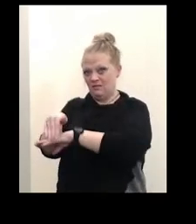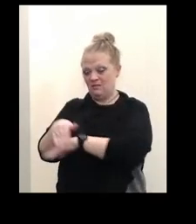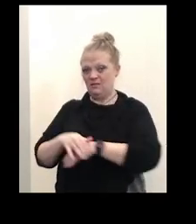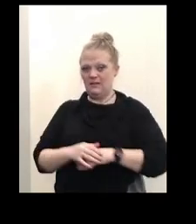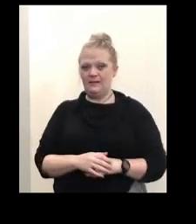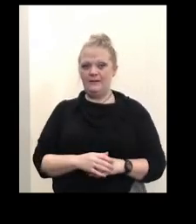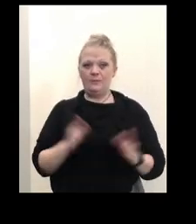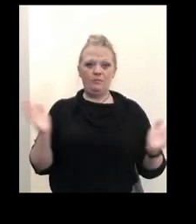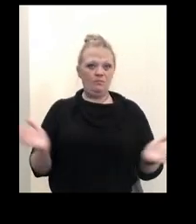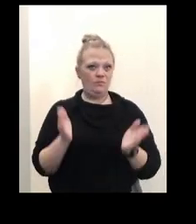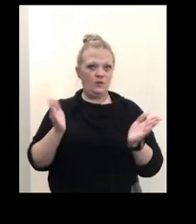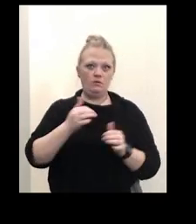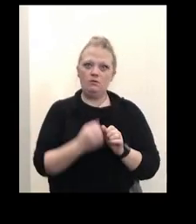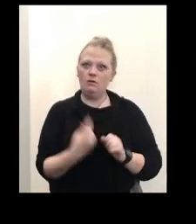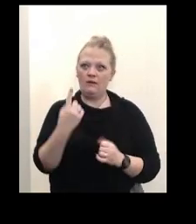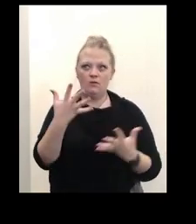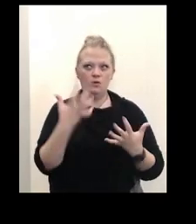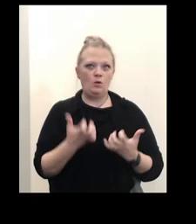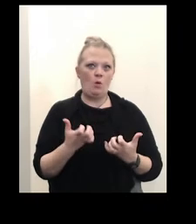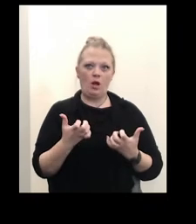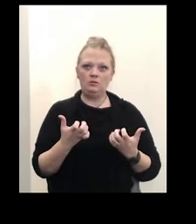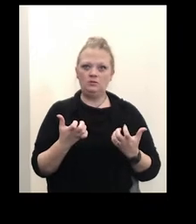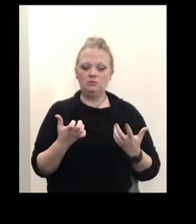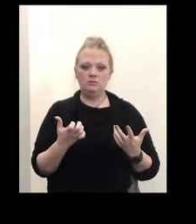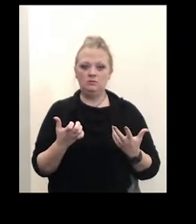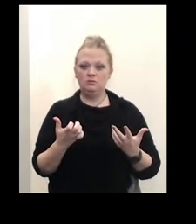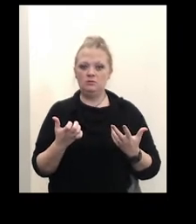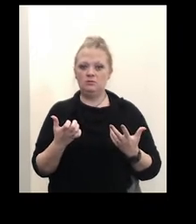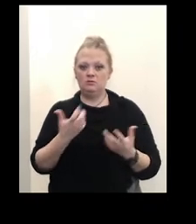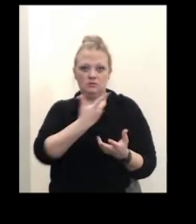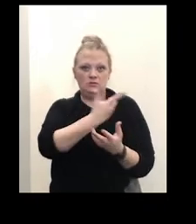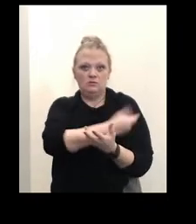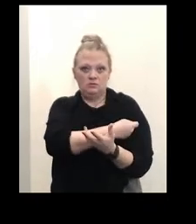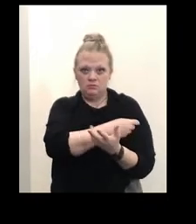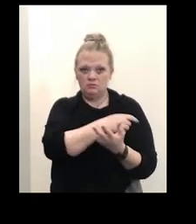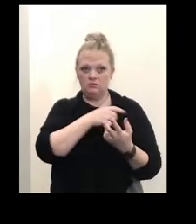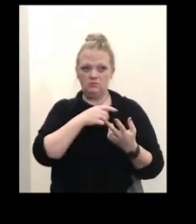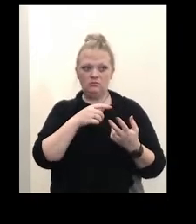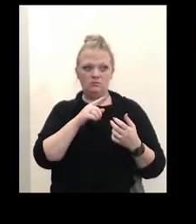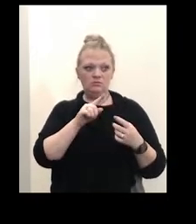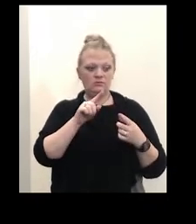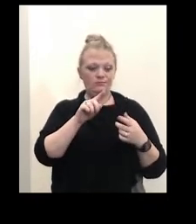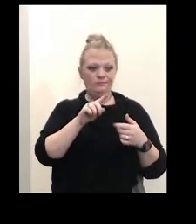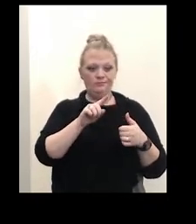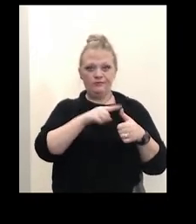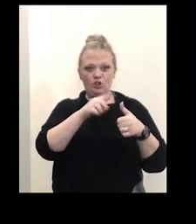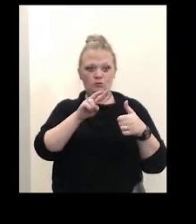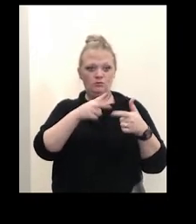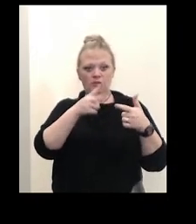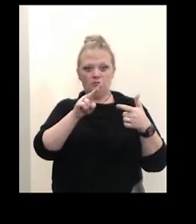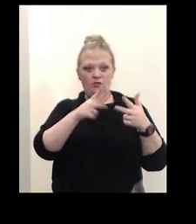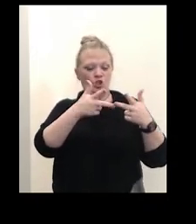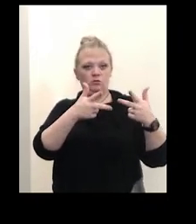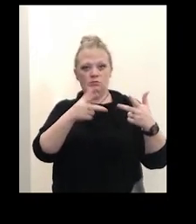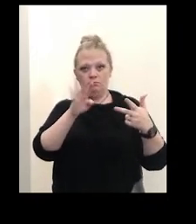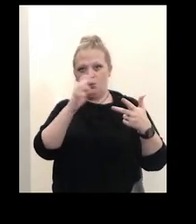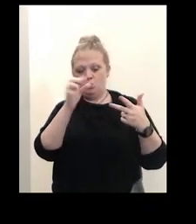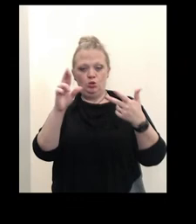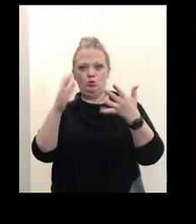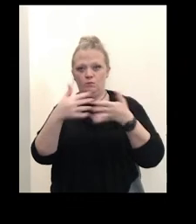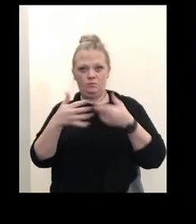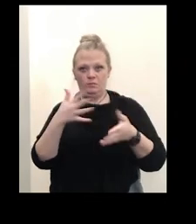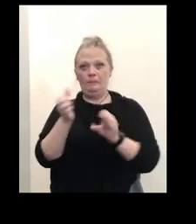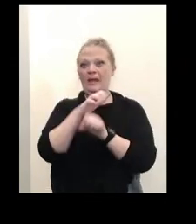encourage everybody who wants those doses whether it be your first, second, third, or booster to make an appointment